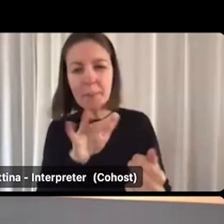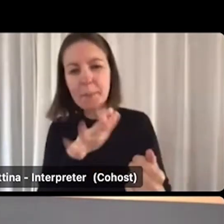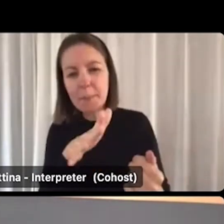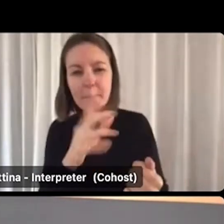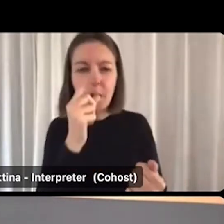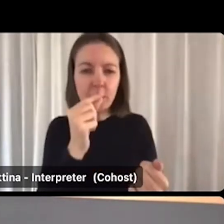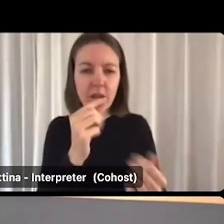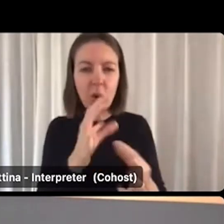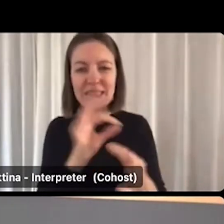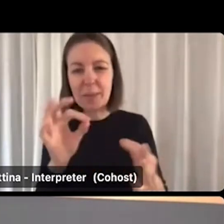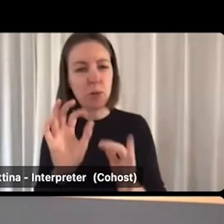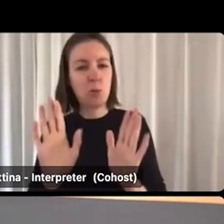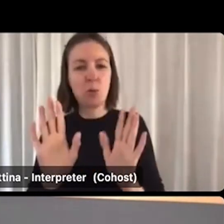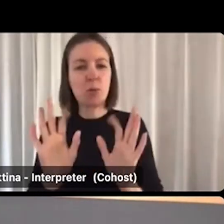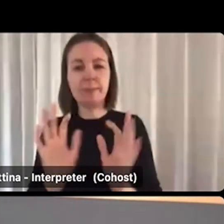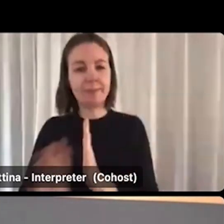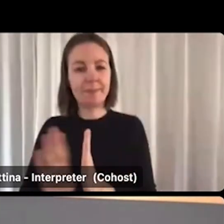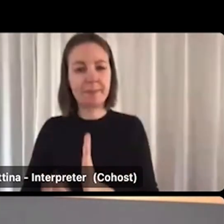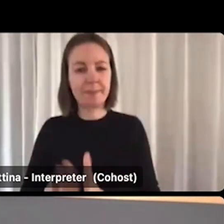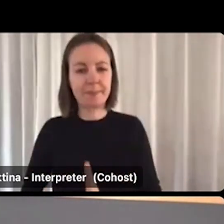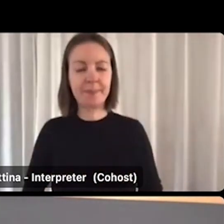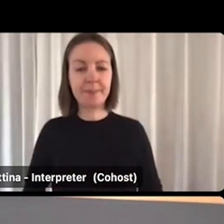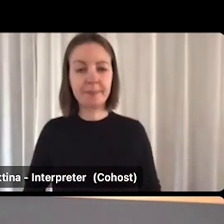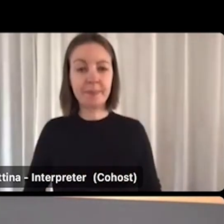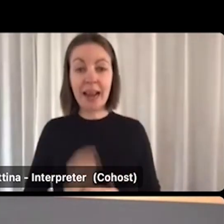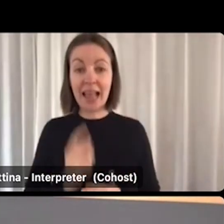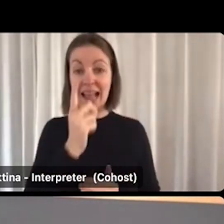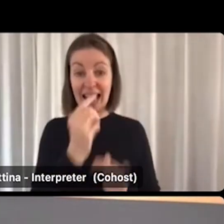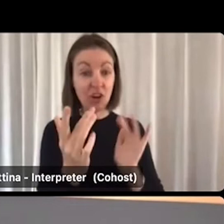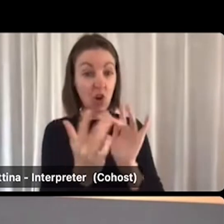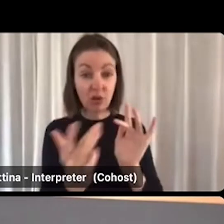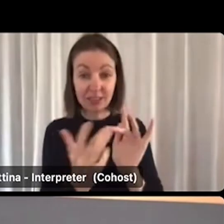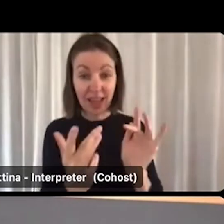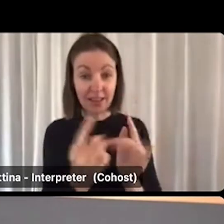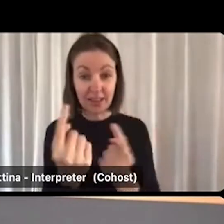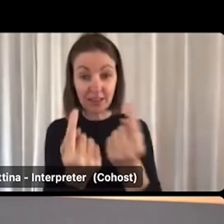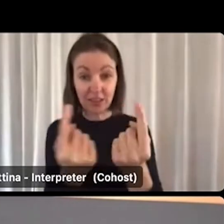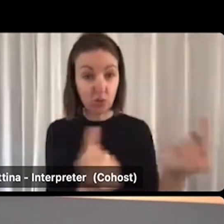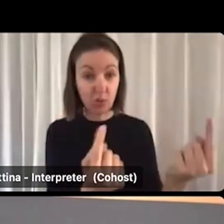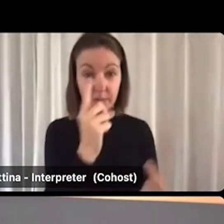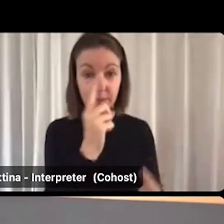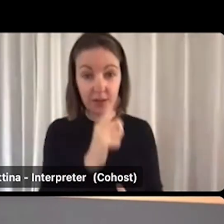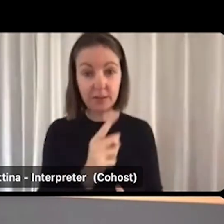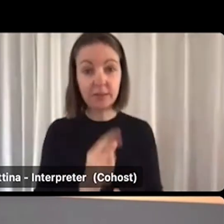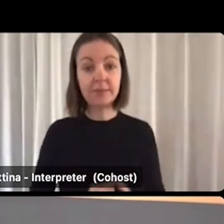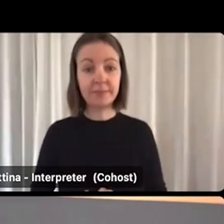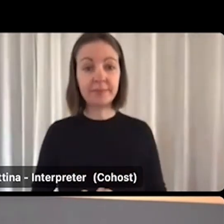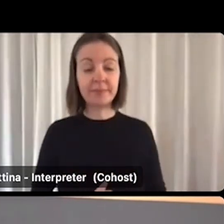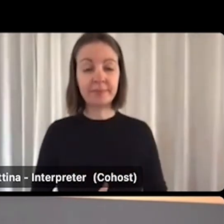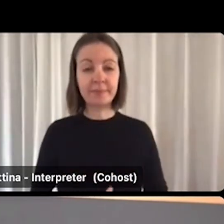Anna can then contact the individuals all in one place and at a time that suits her.